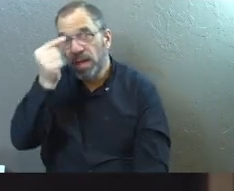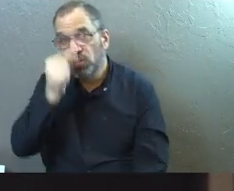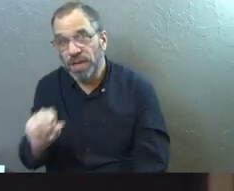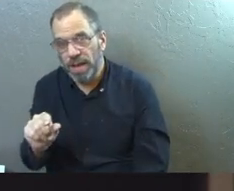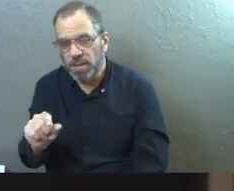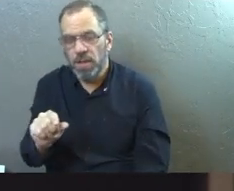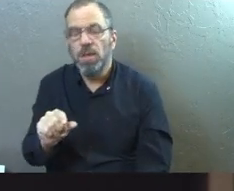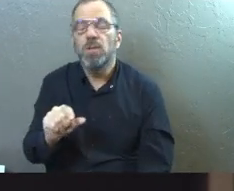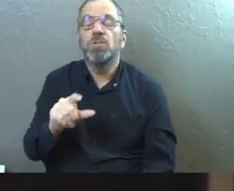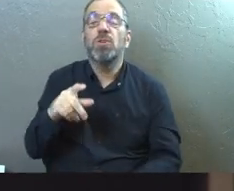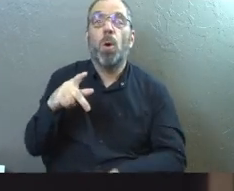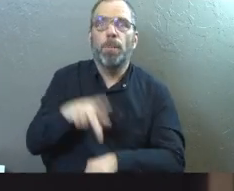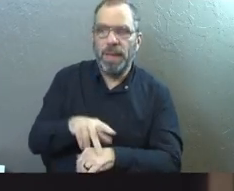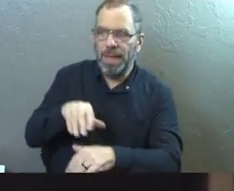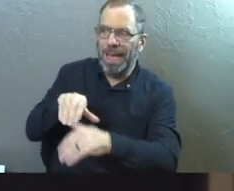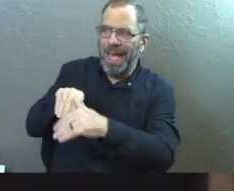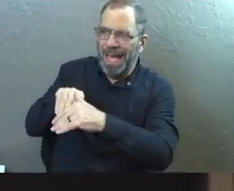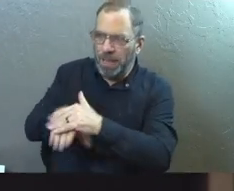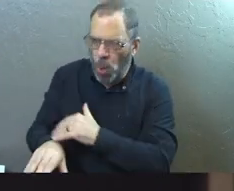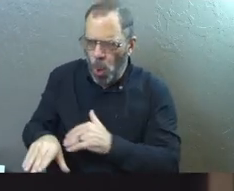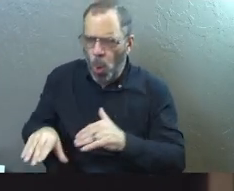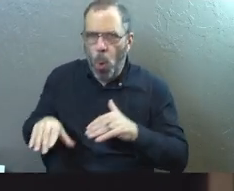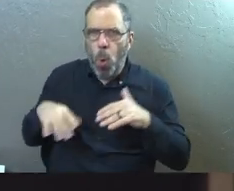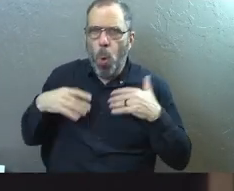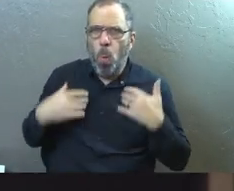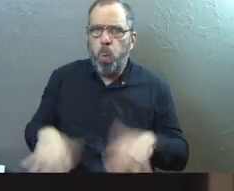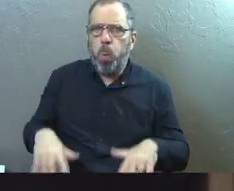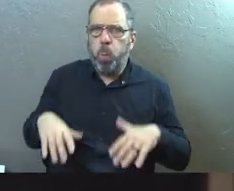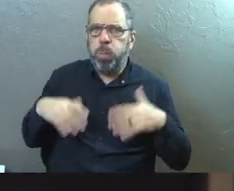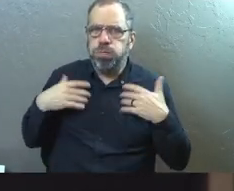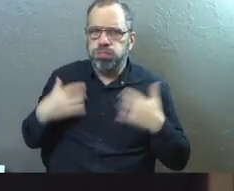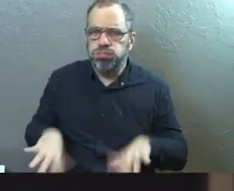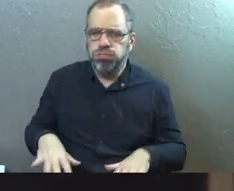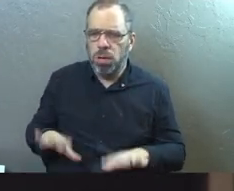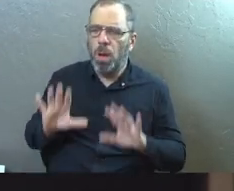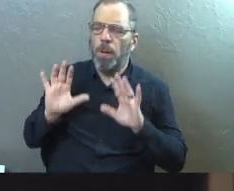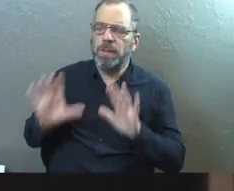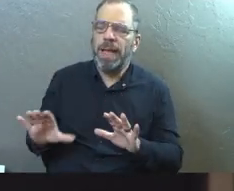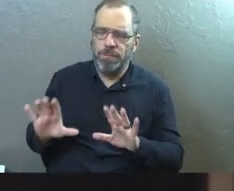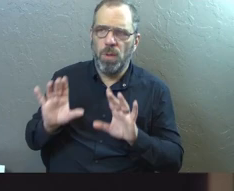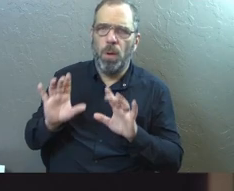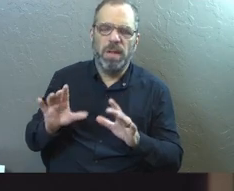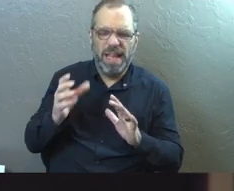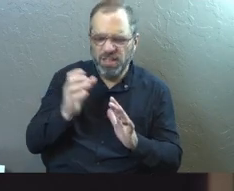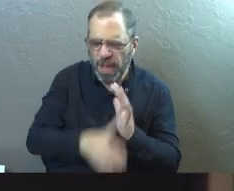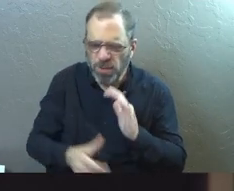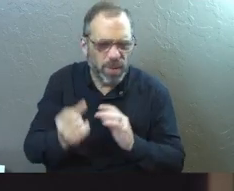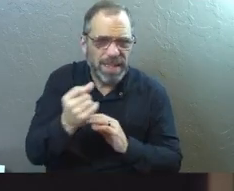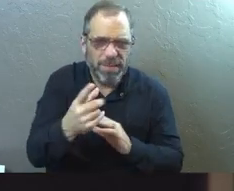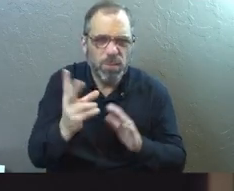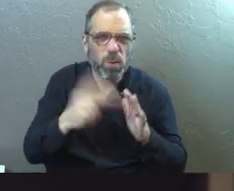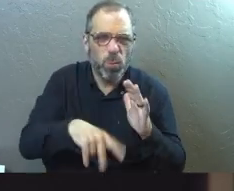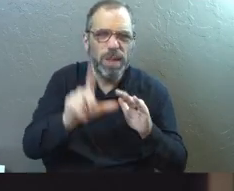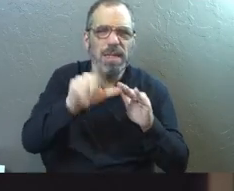And so him taking a step in there is a huge, huge deal. He even lets him know, we'll look at this in a little bit in chapter 11.